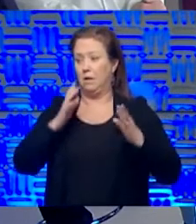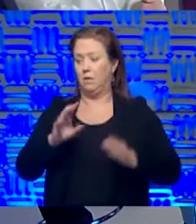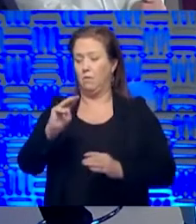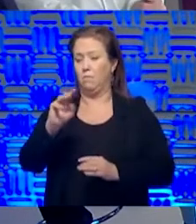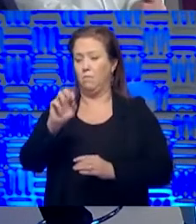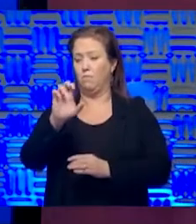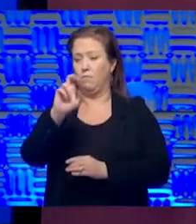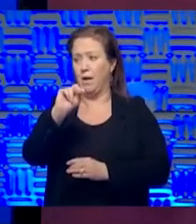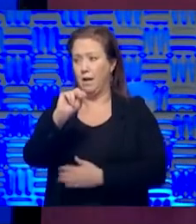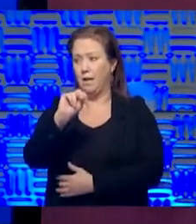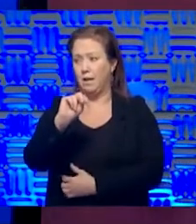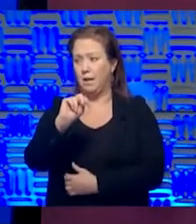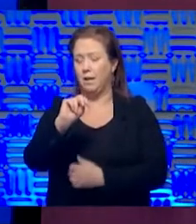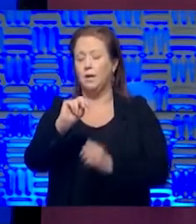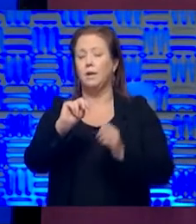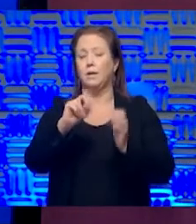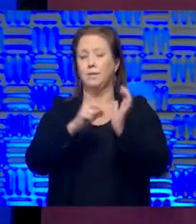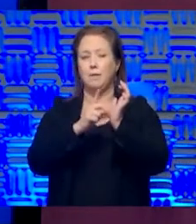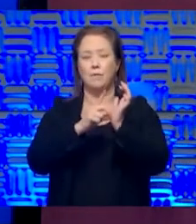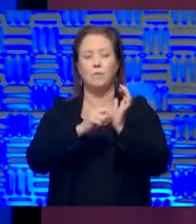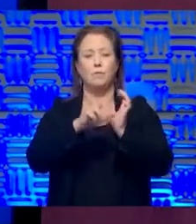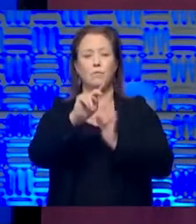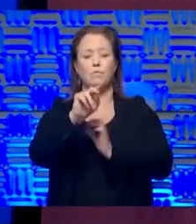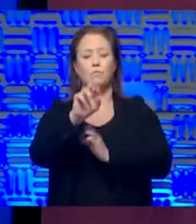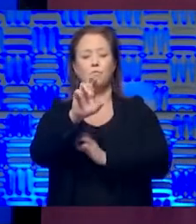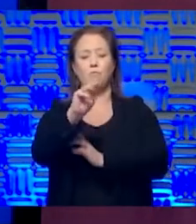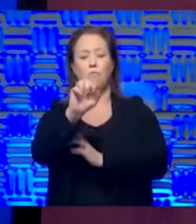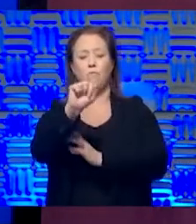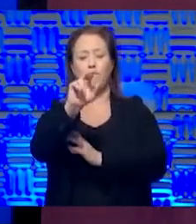and to, um, Secretary Norman. Um,